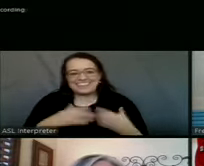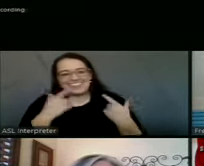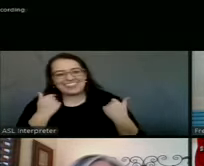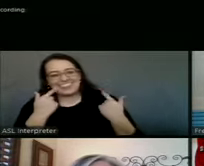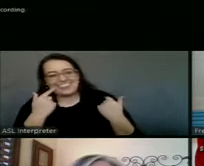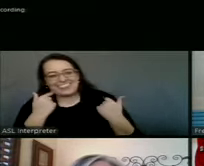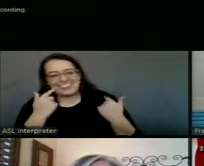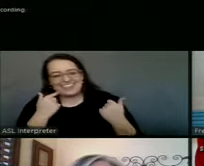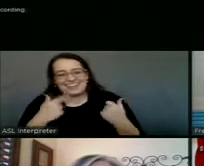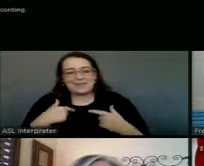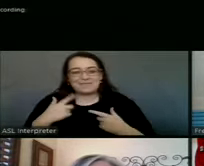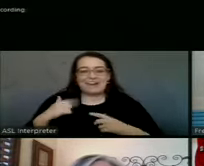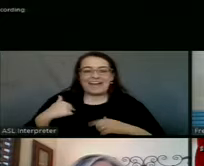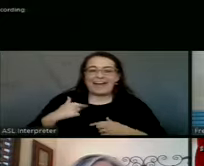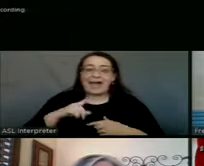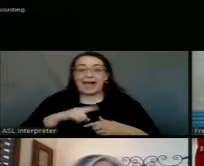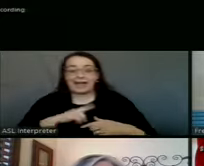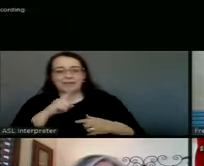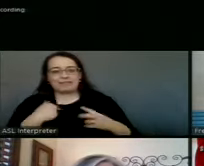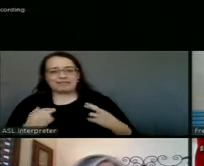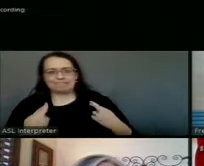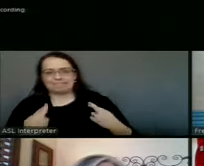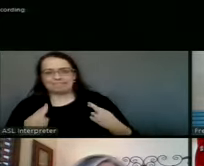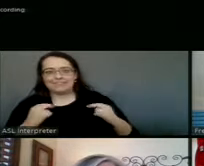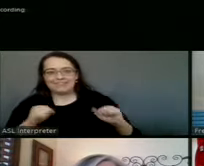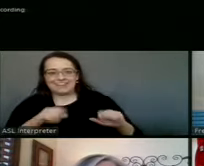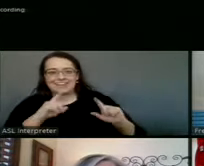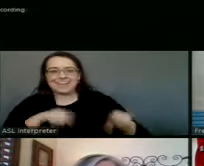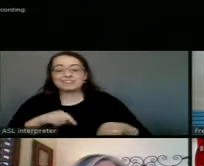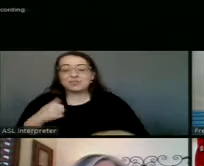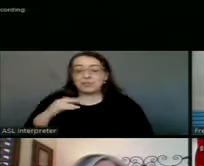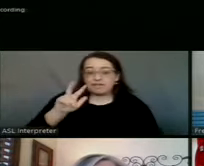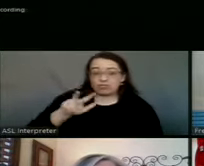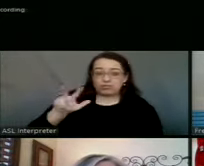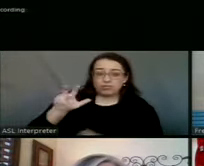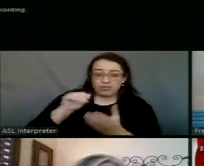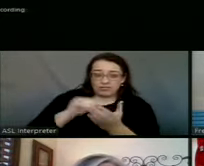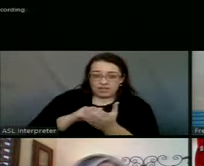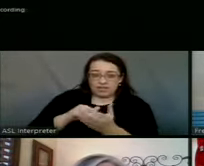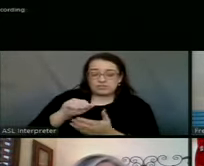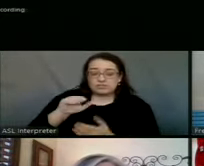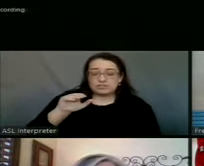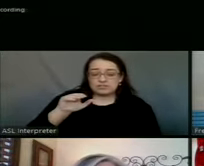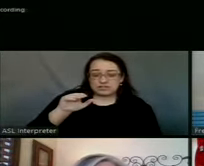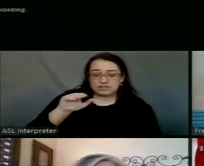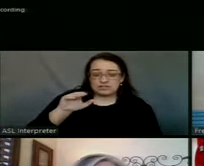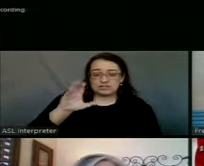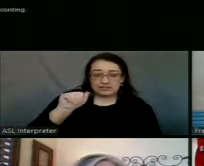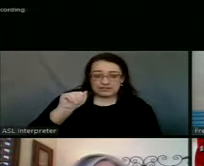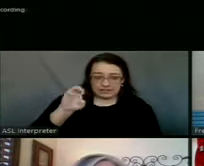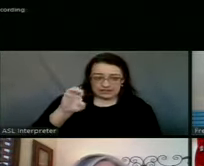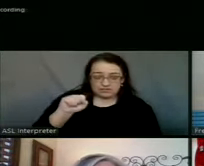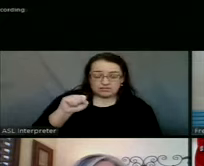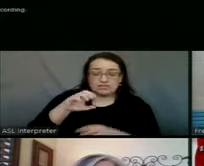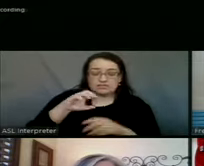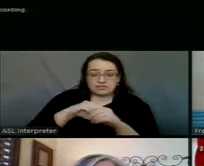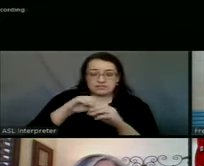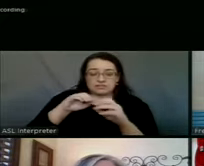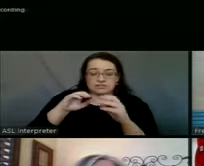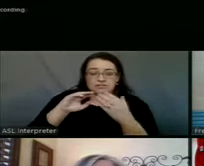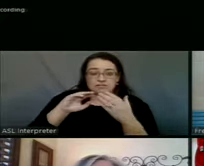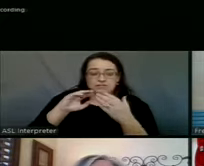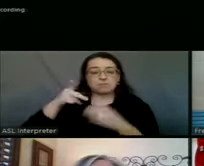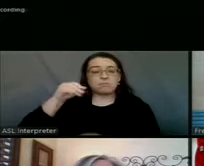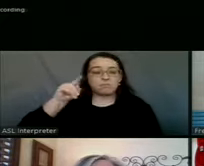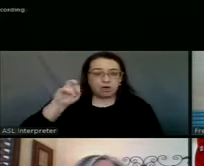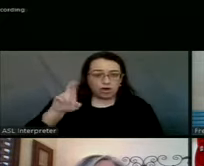My fingers are crossed. Okay, so we've got 33,000 cases in the city of Amarillo or in